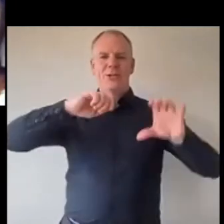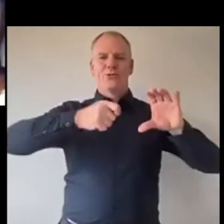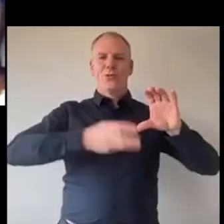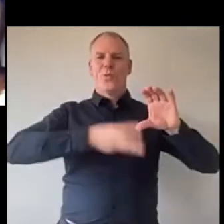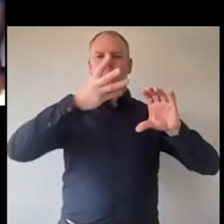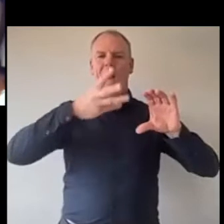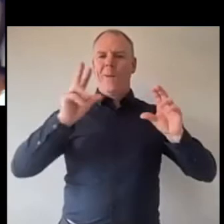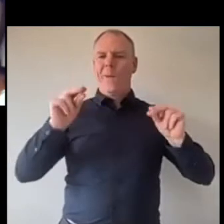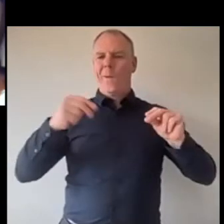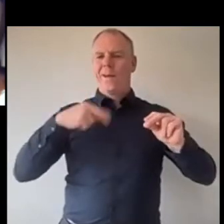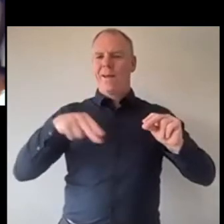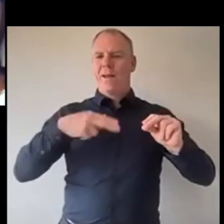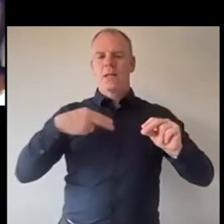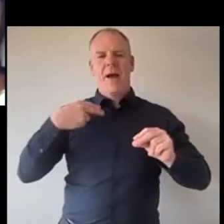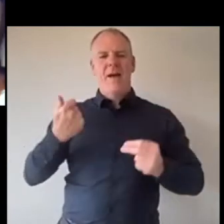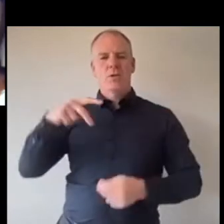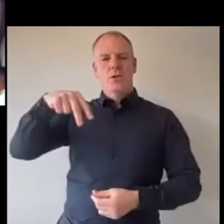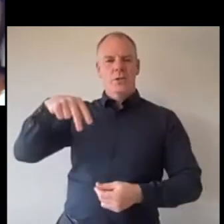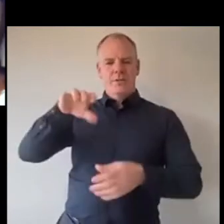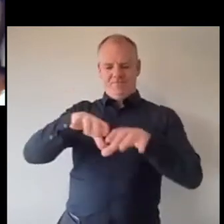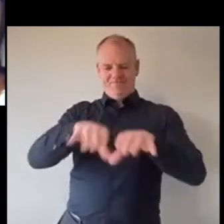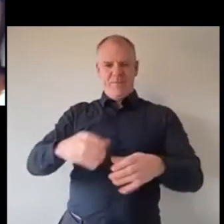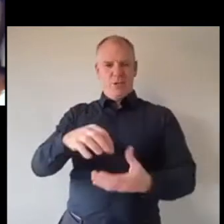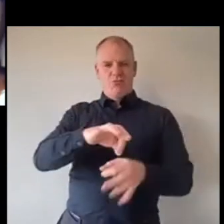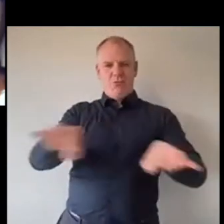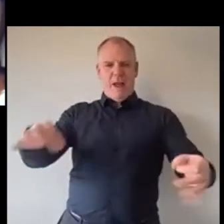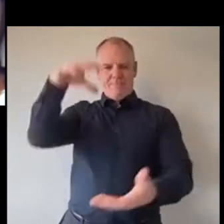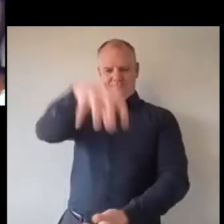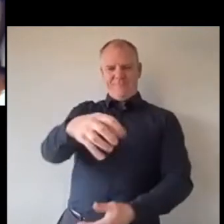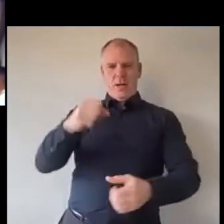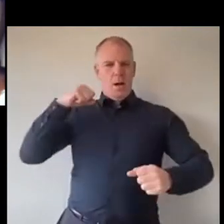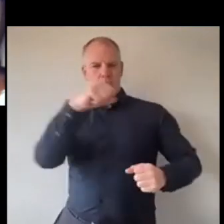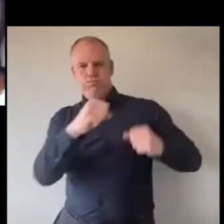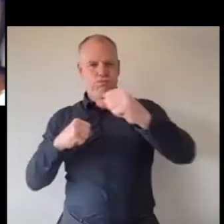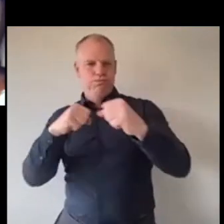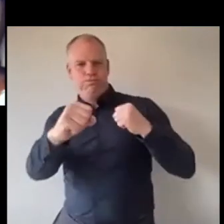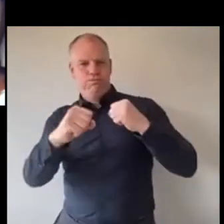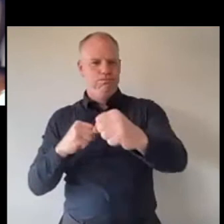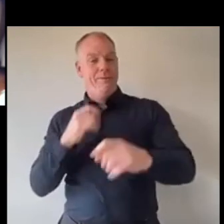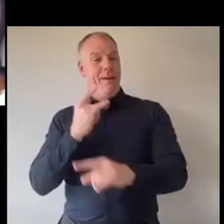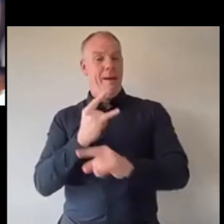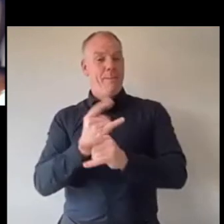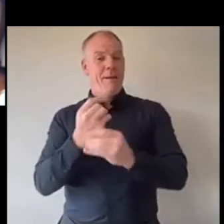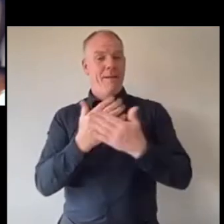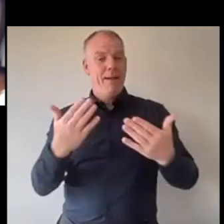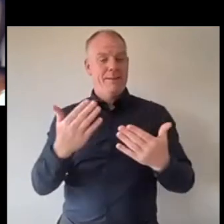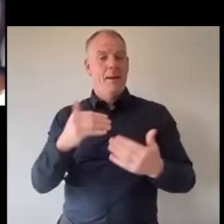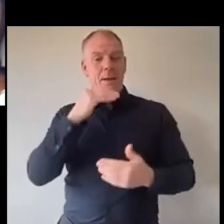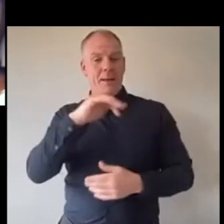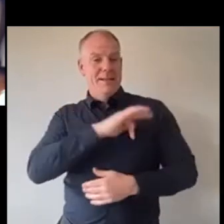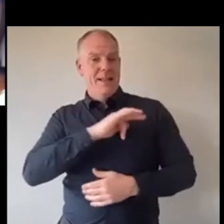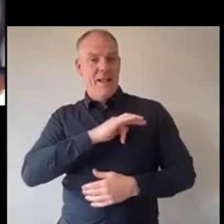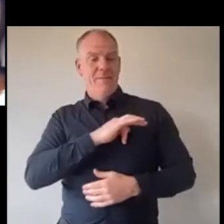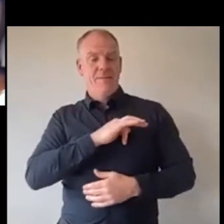but so I bought a freestanding one and it's actually it's been brilliant so to the point that myself and Brezi are making there